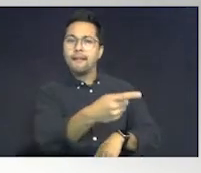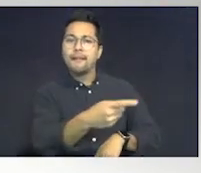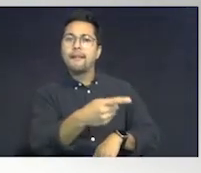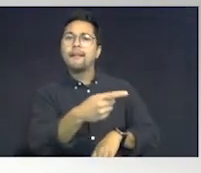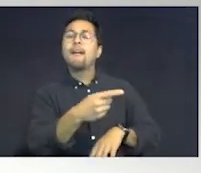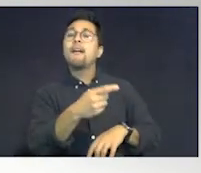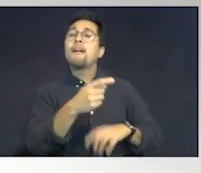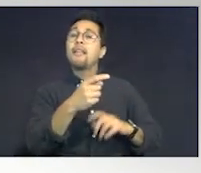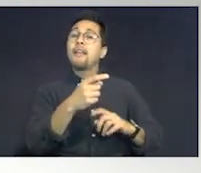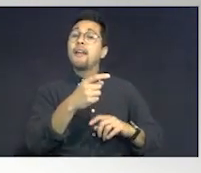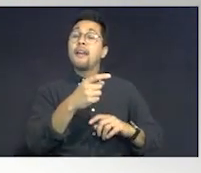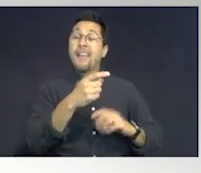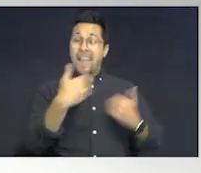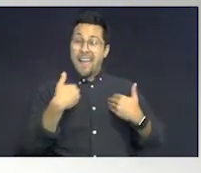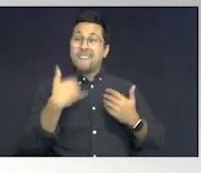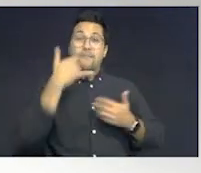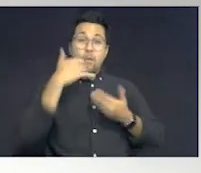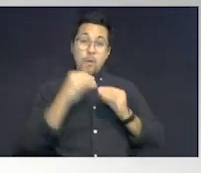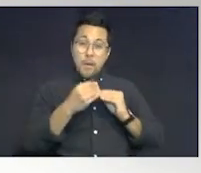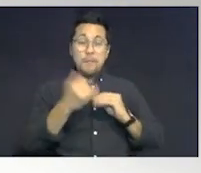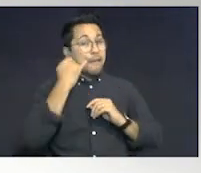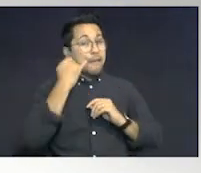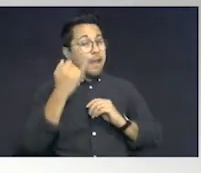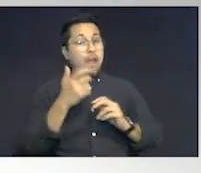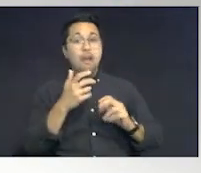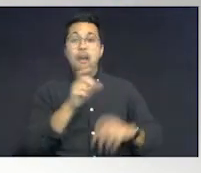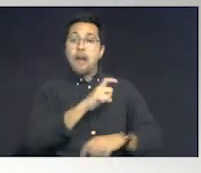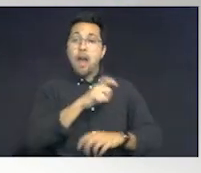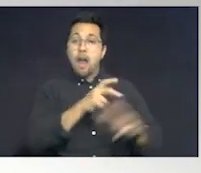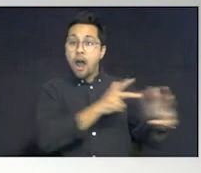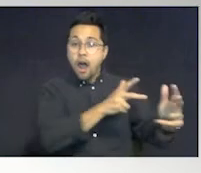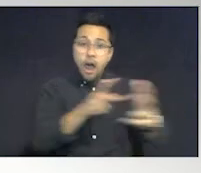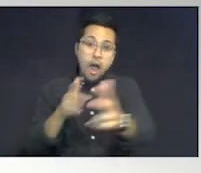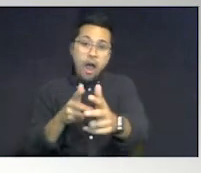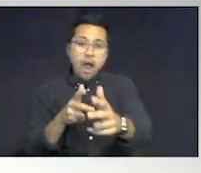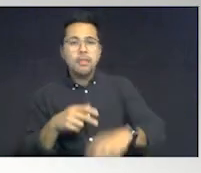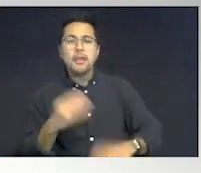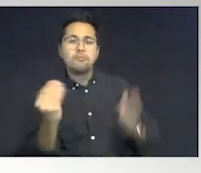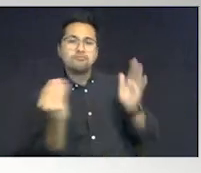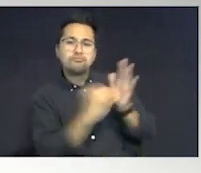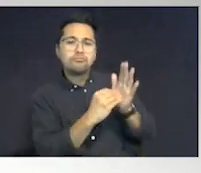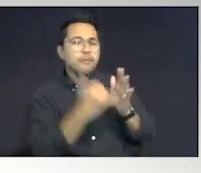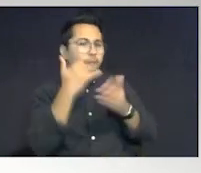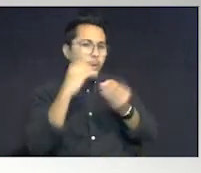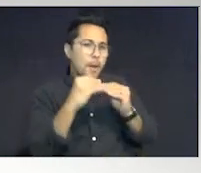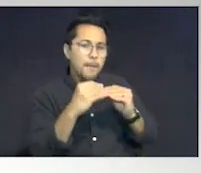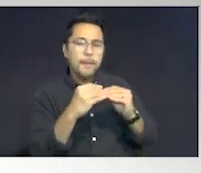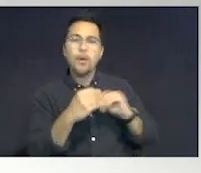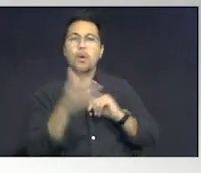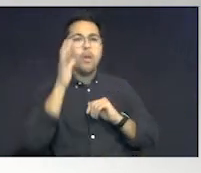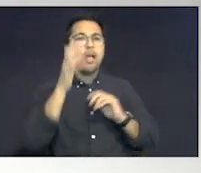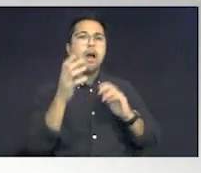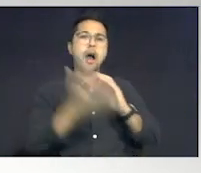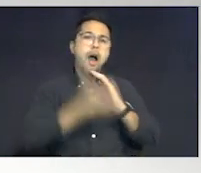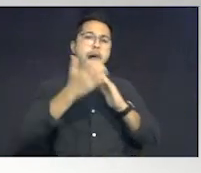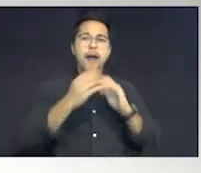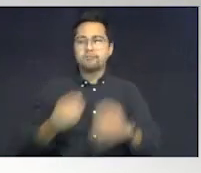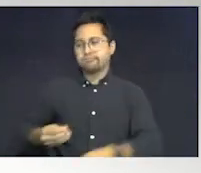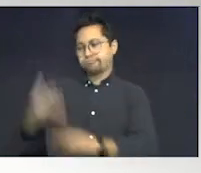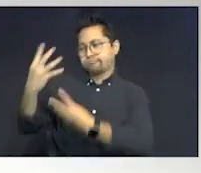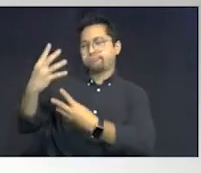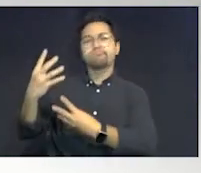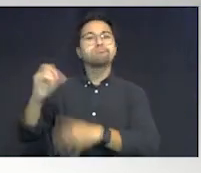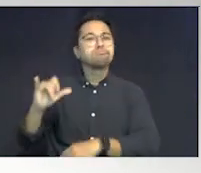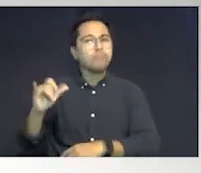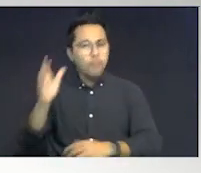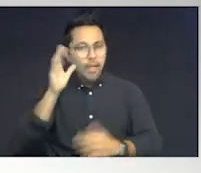It comes there. There's a number. If they were to be stopped by police officers, they put the number in the CAB system, it would automatically pull up, and you